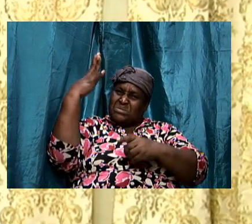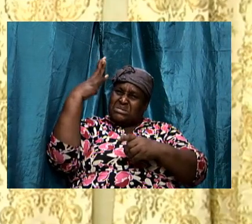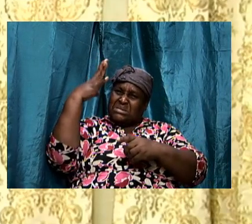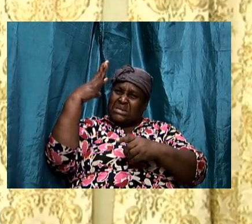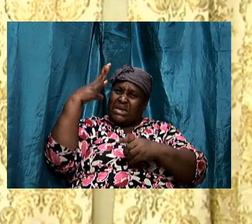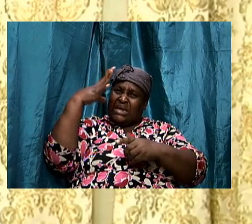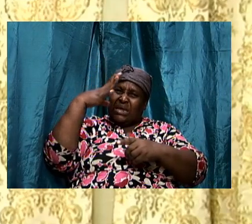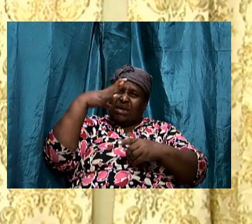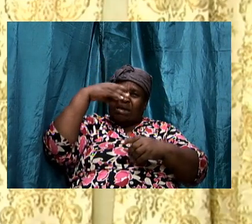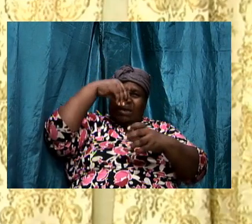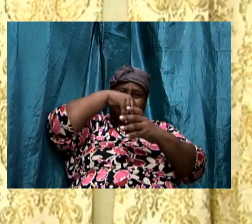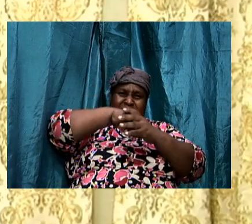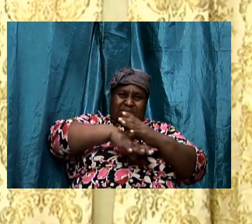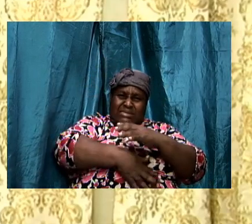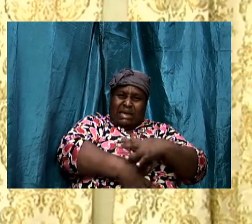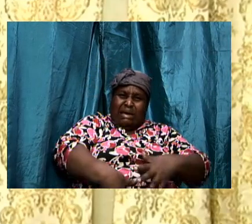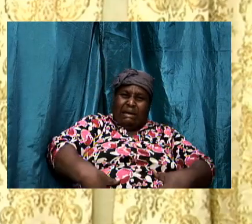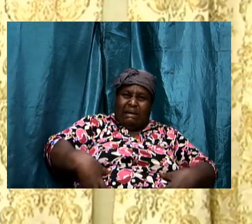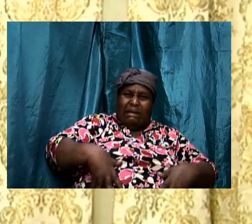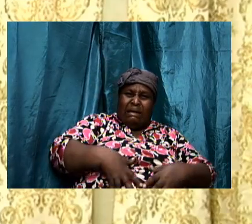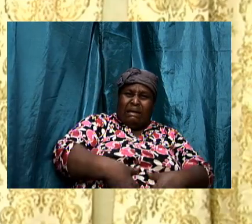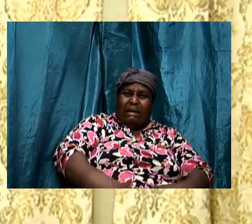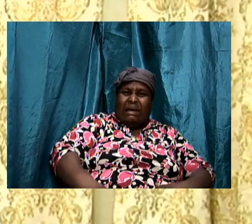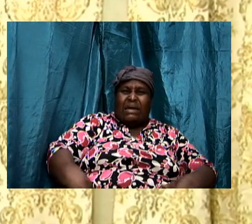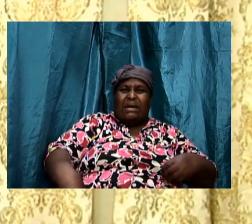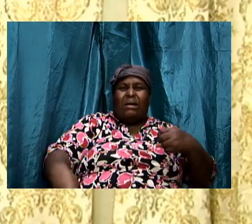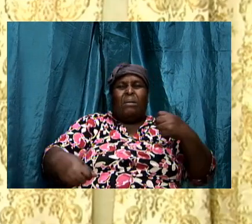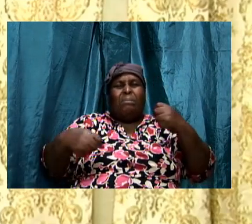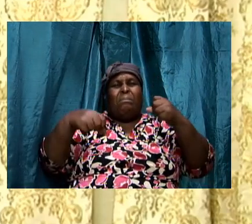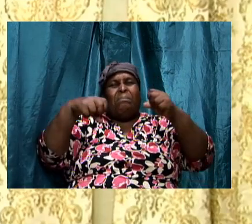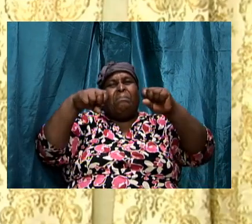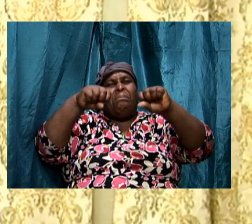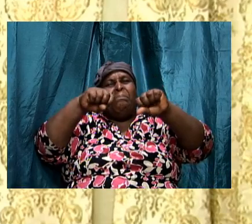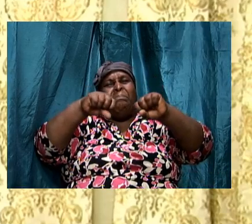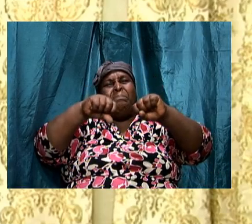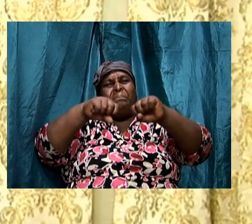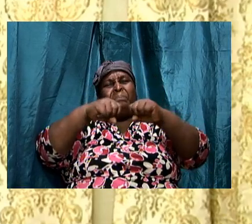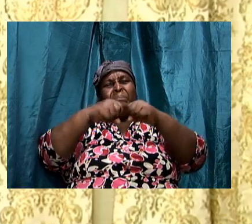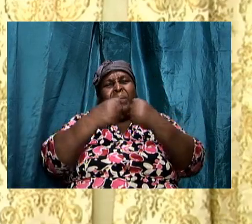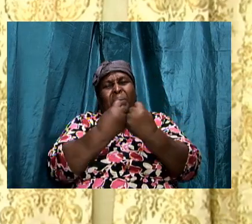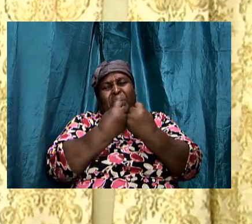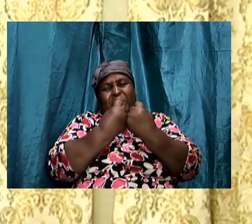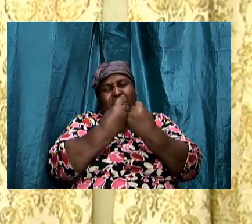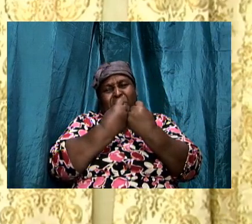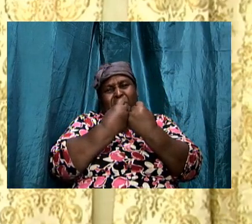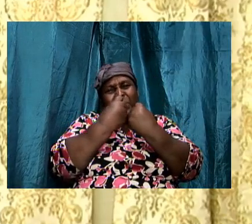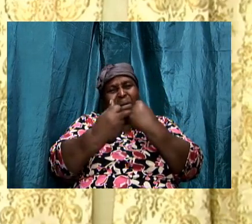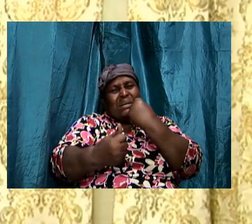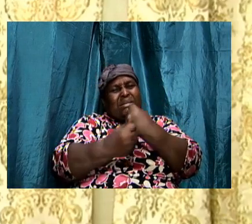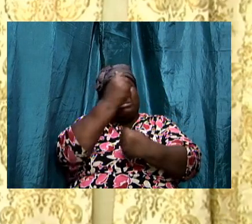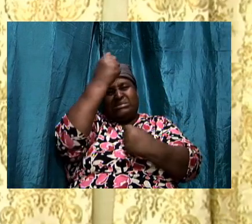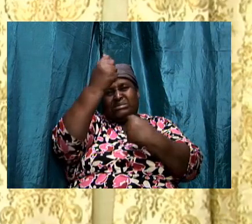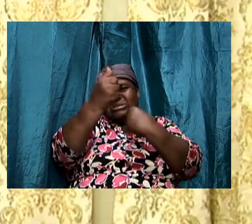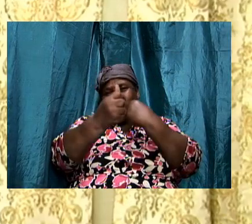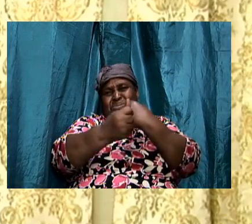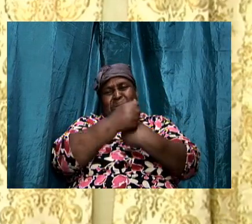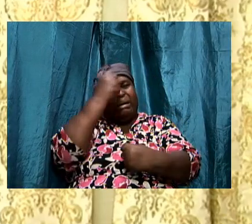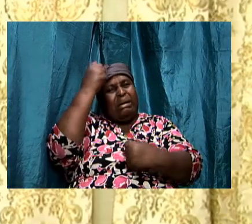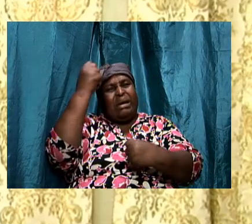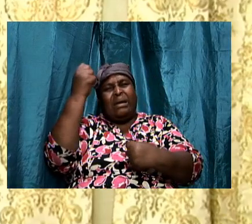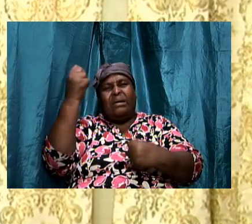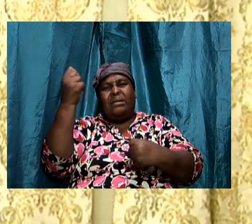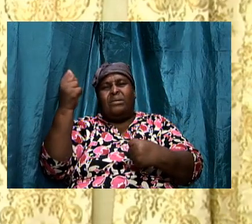interior of the enemy soldier came out with it. No